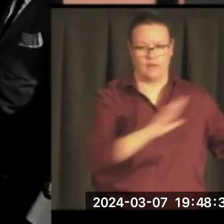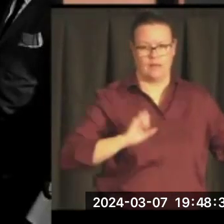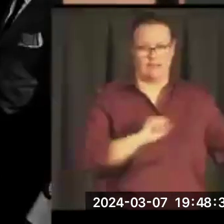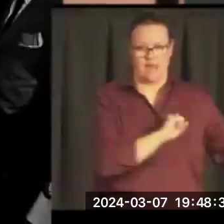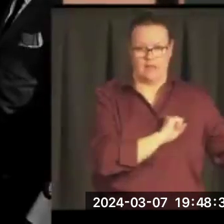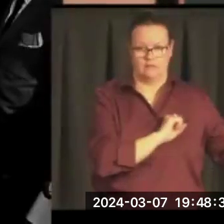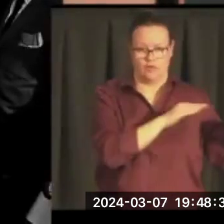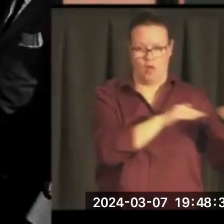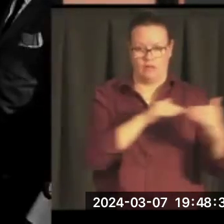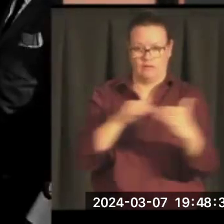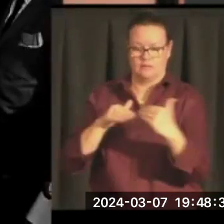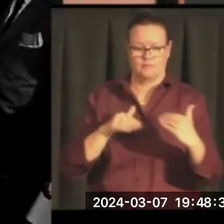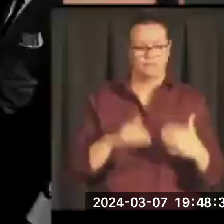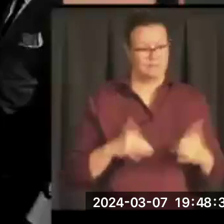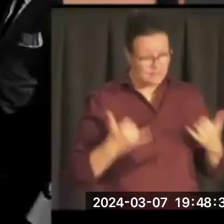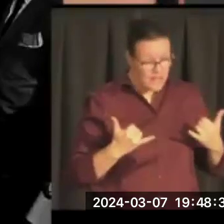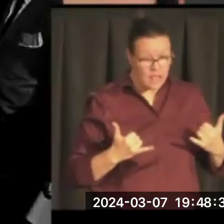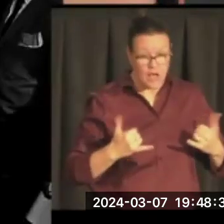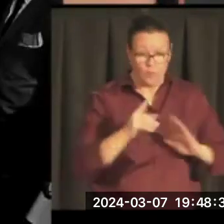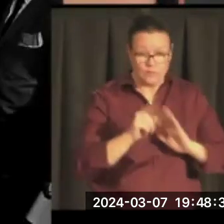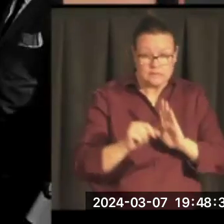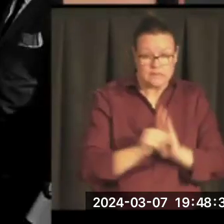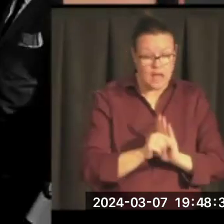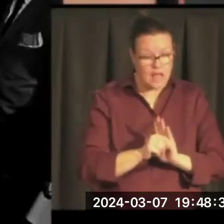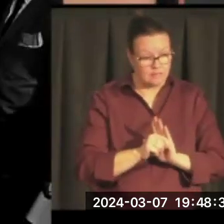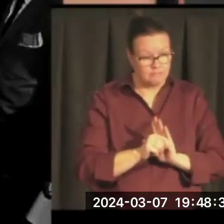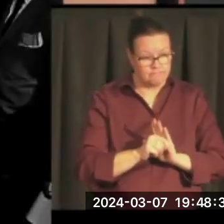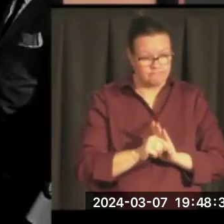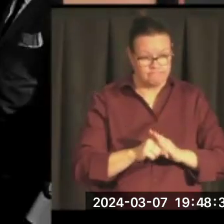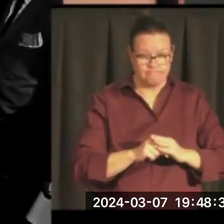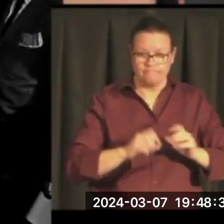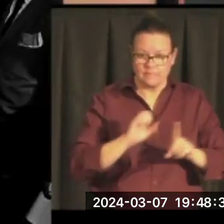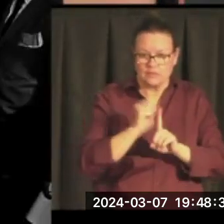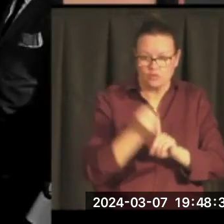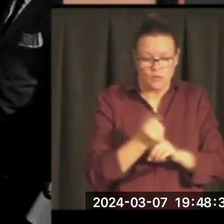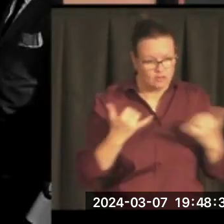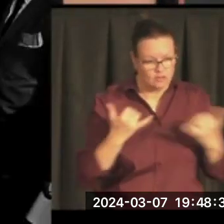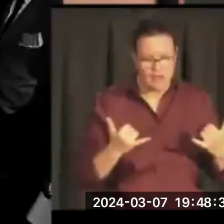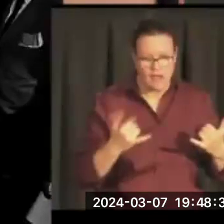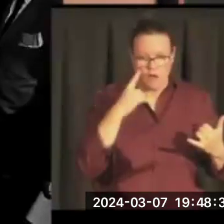Now it is the time and the turn of our institution, the U.S. Senate.